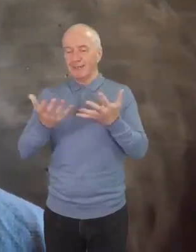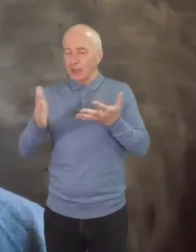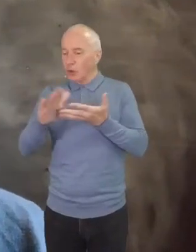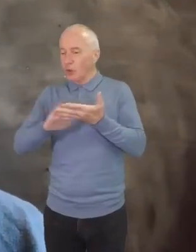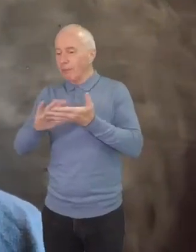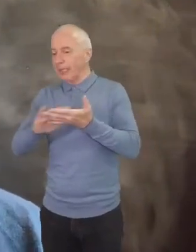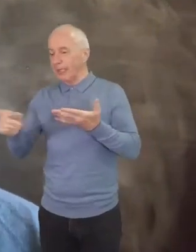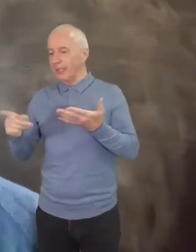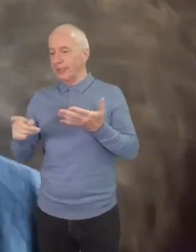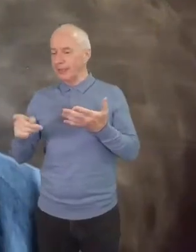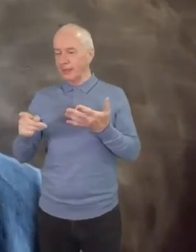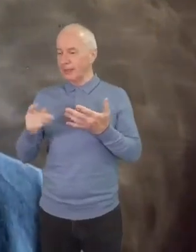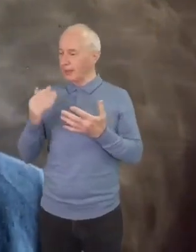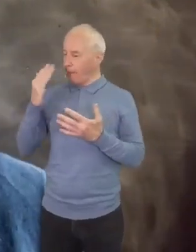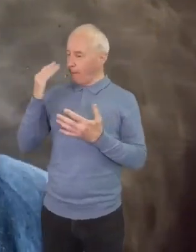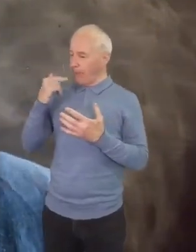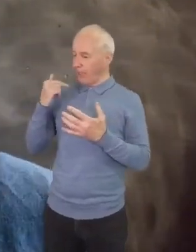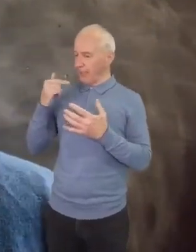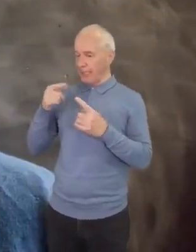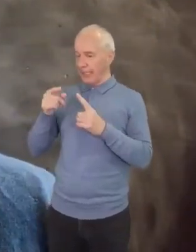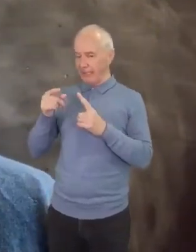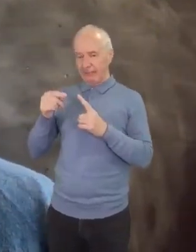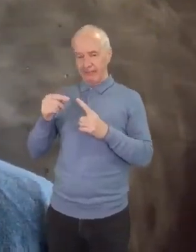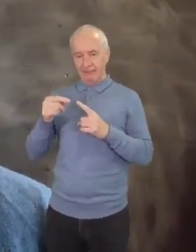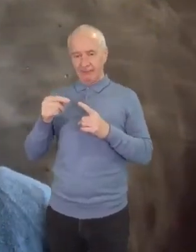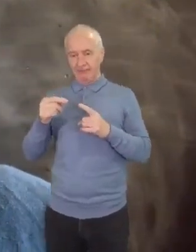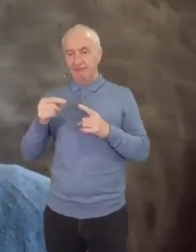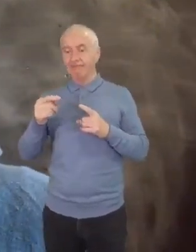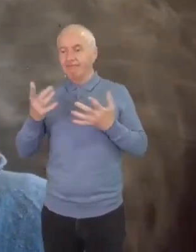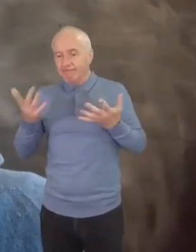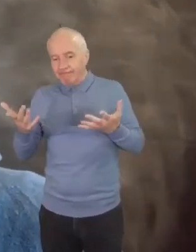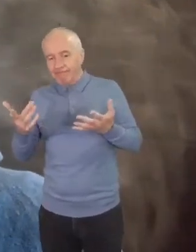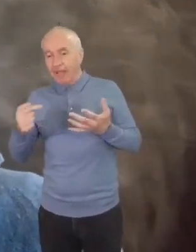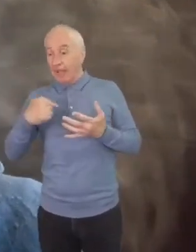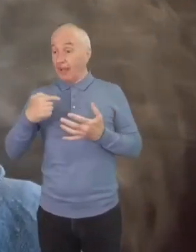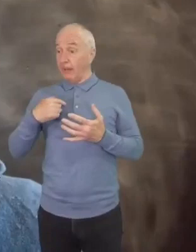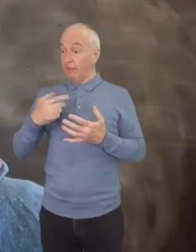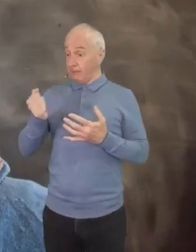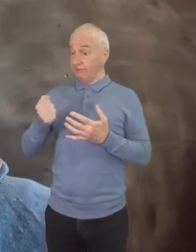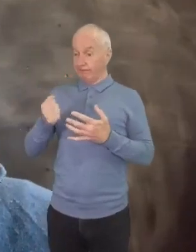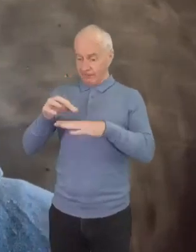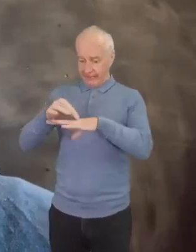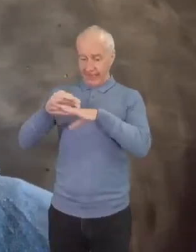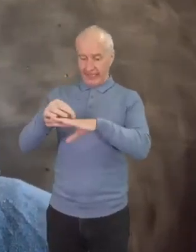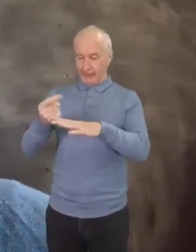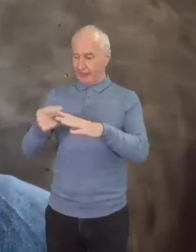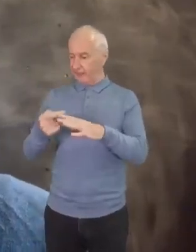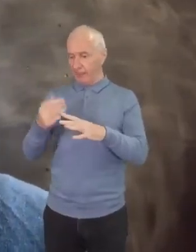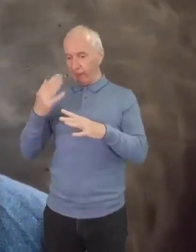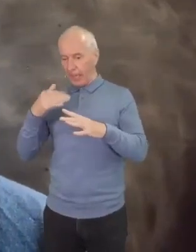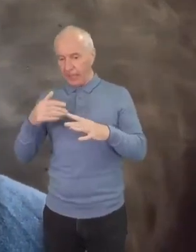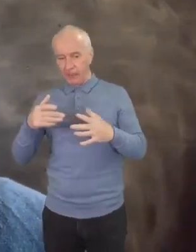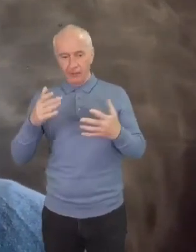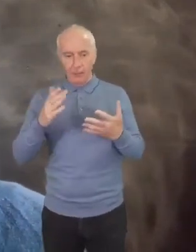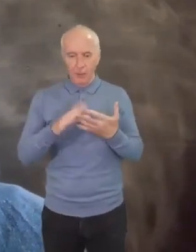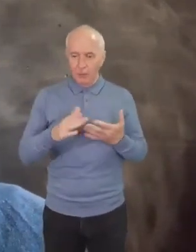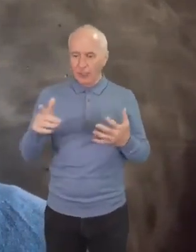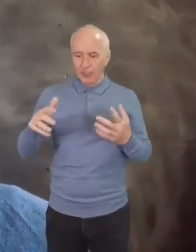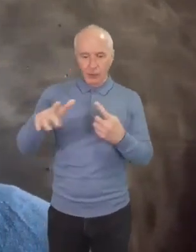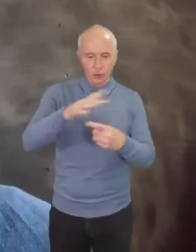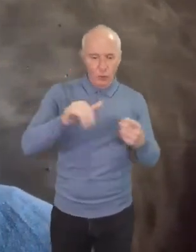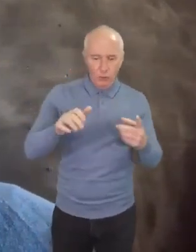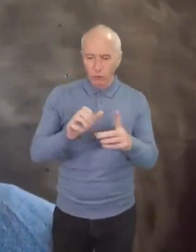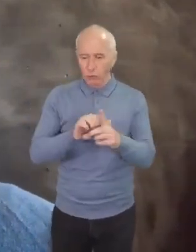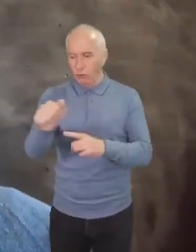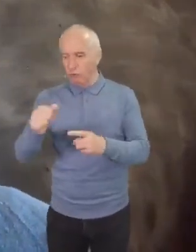being pale skinned. I have pale skin, but with that also comes additional cultural, social, economic, political factors